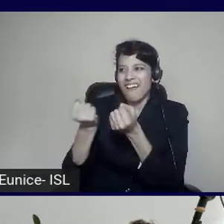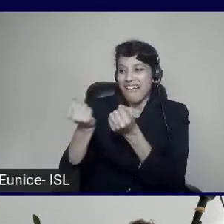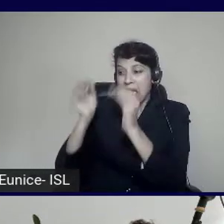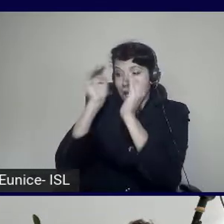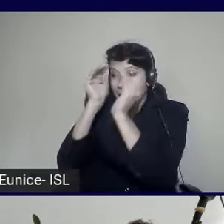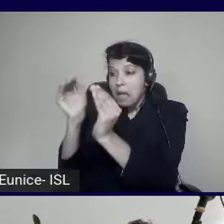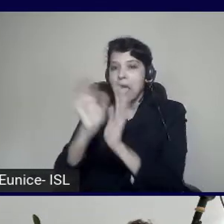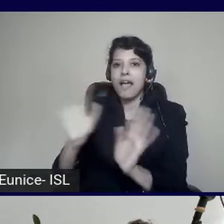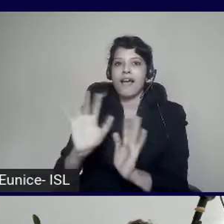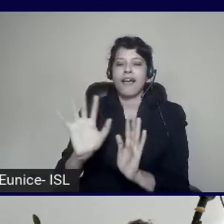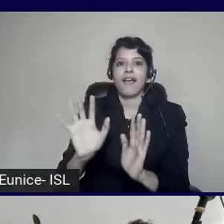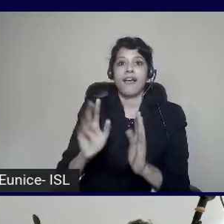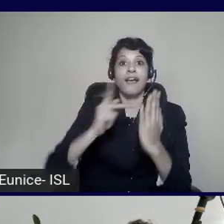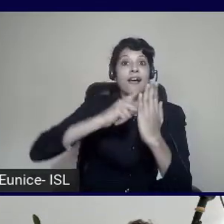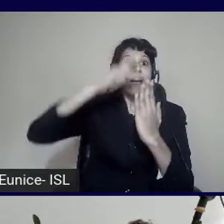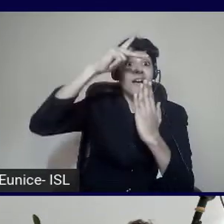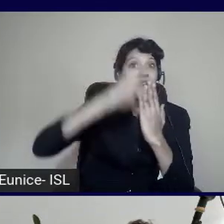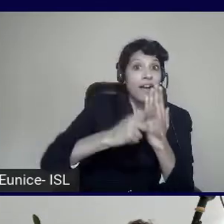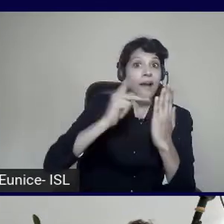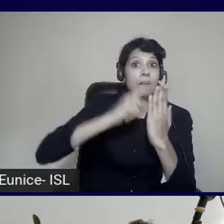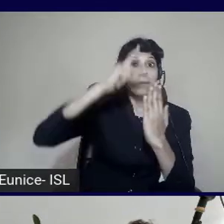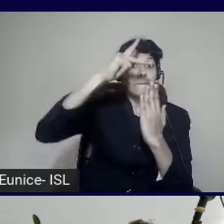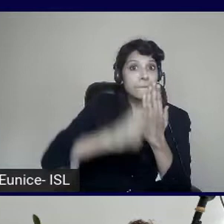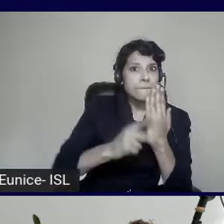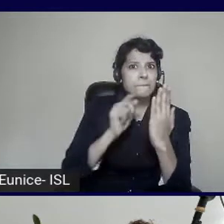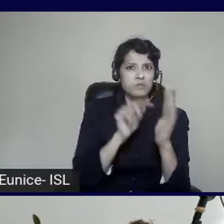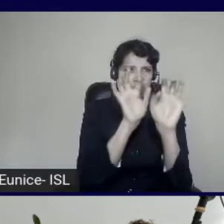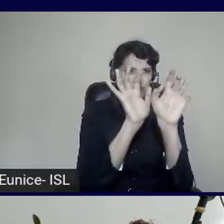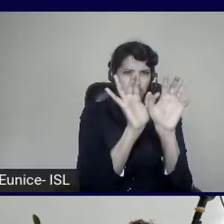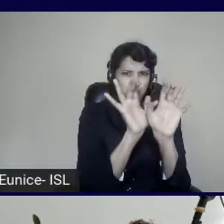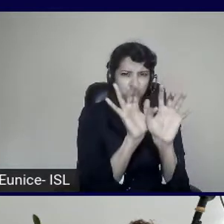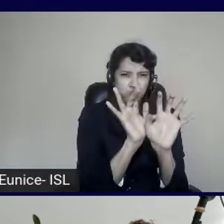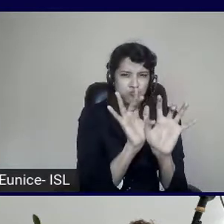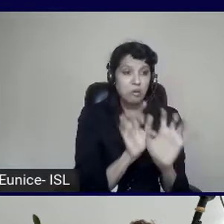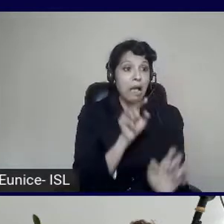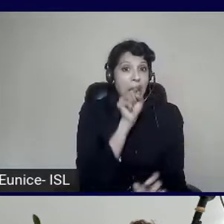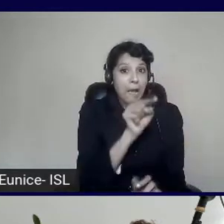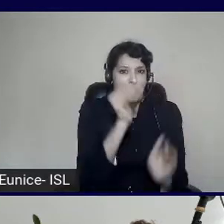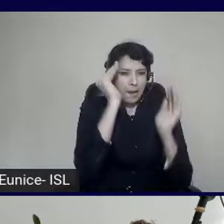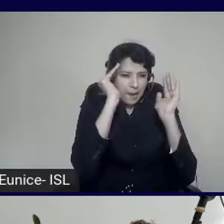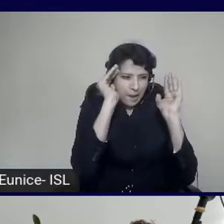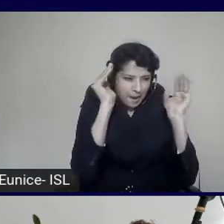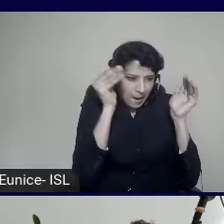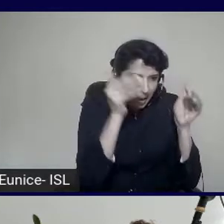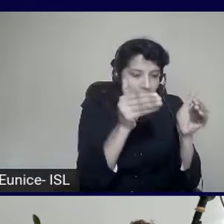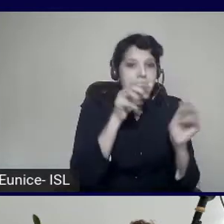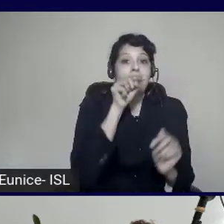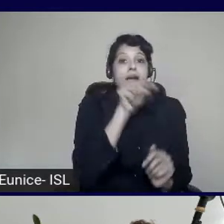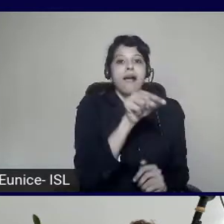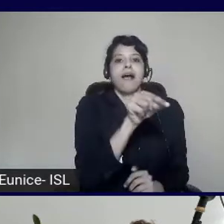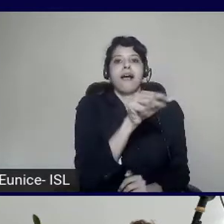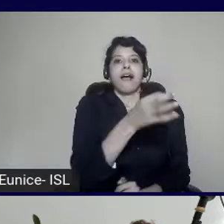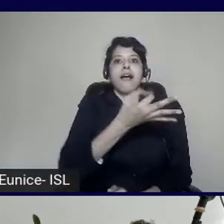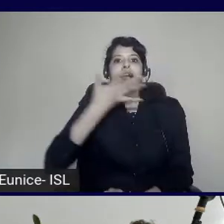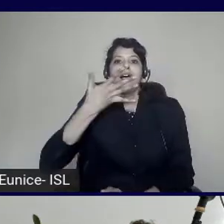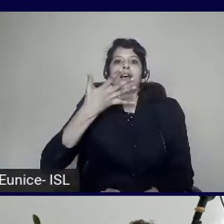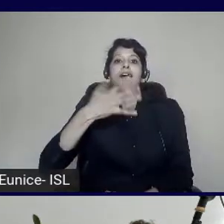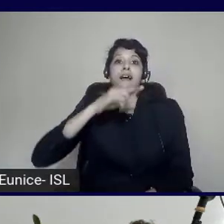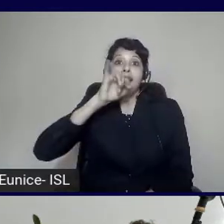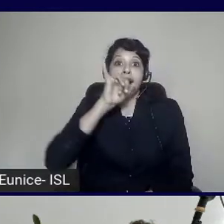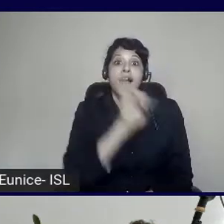because he understood that these engineers knew about inclusive product design, which would lead to good